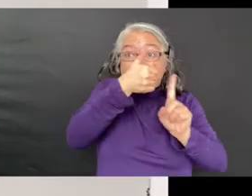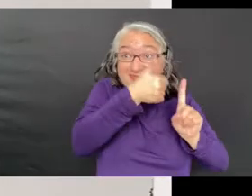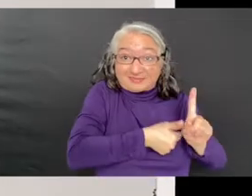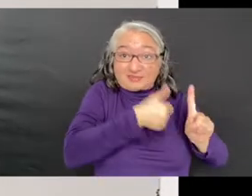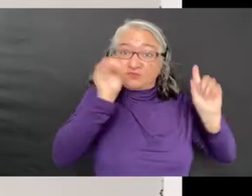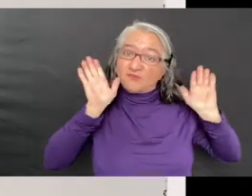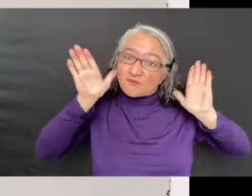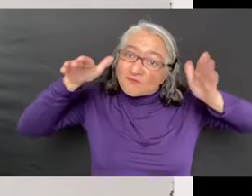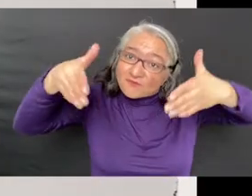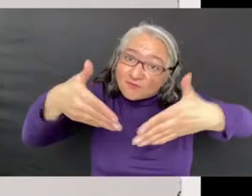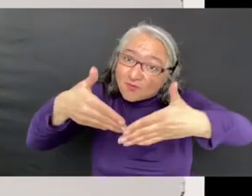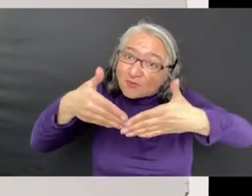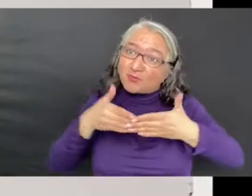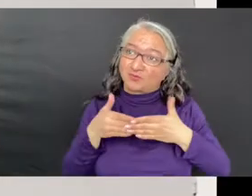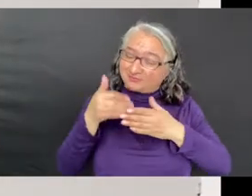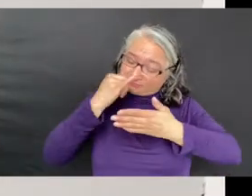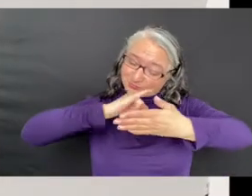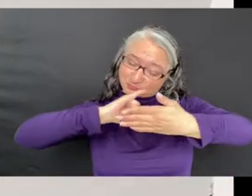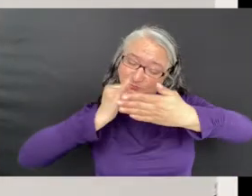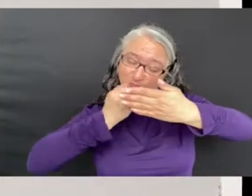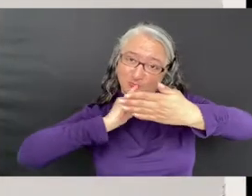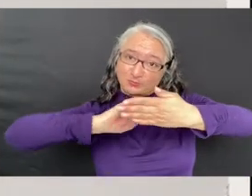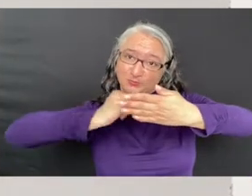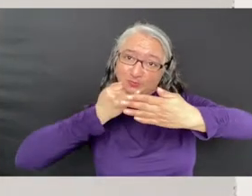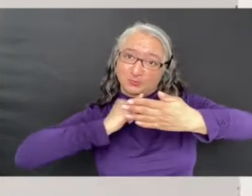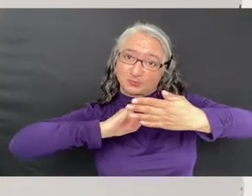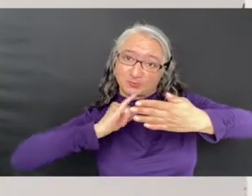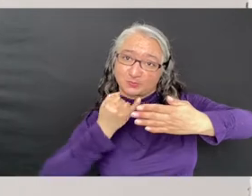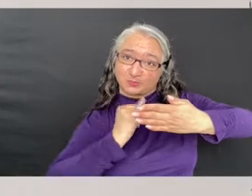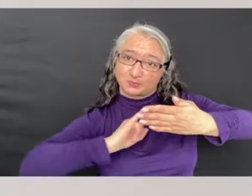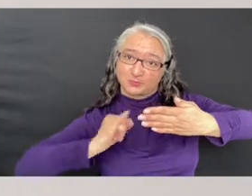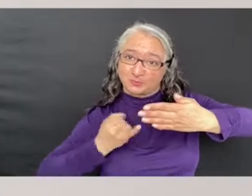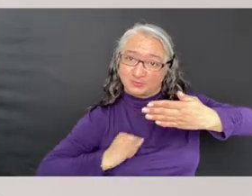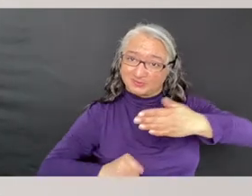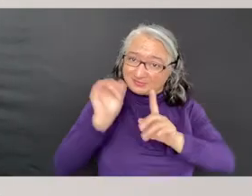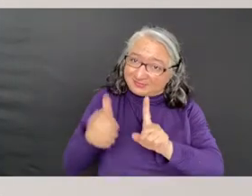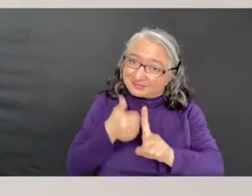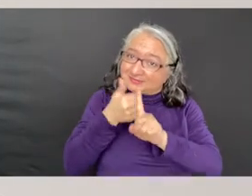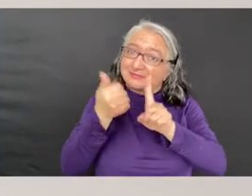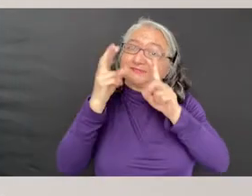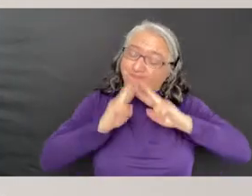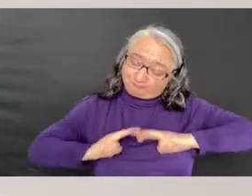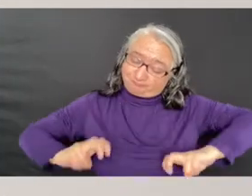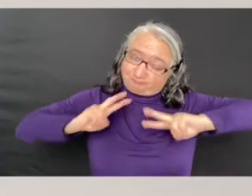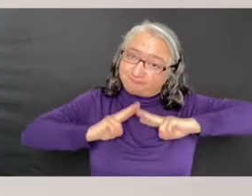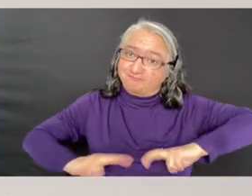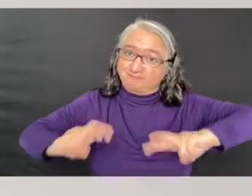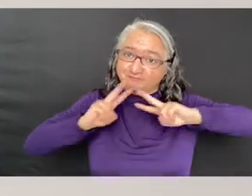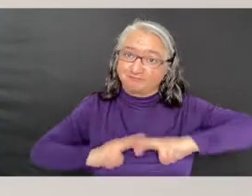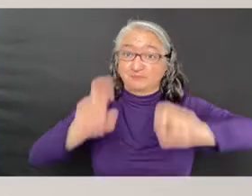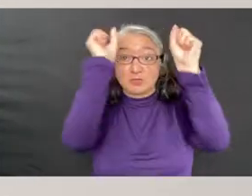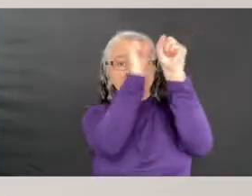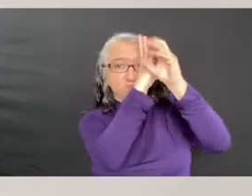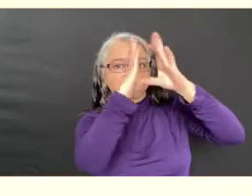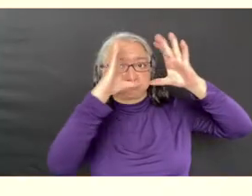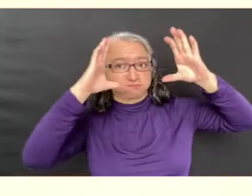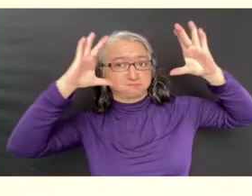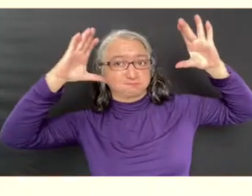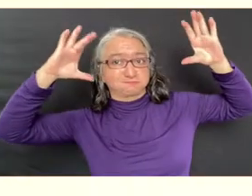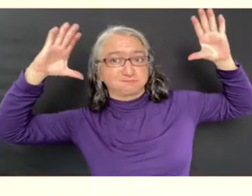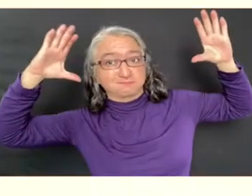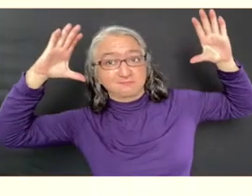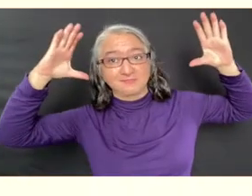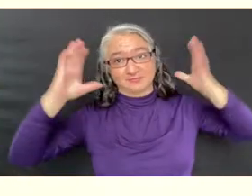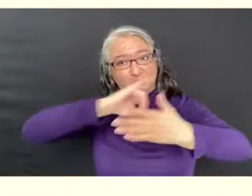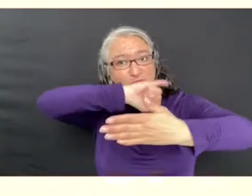extreme focus on the execution of the piece. It is a route to self-understanding, and when the drawing is done, she can let